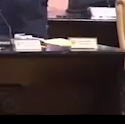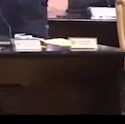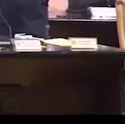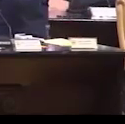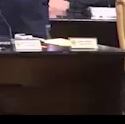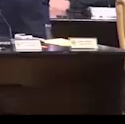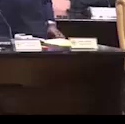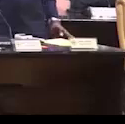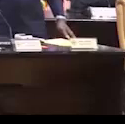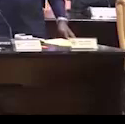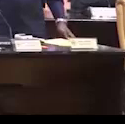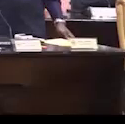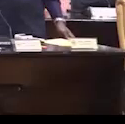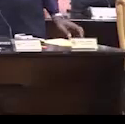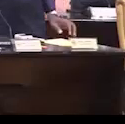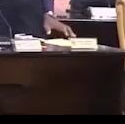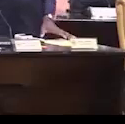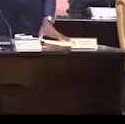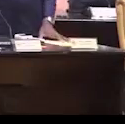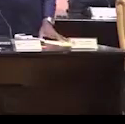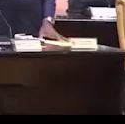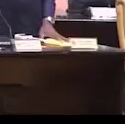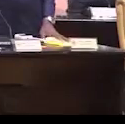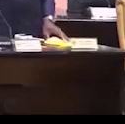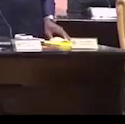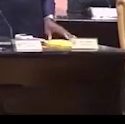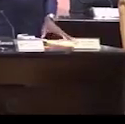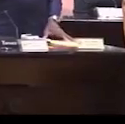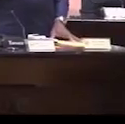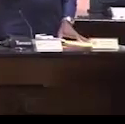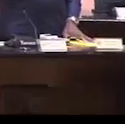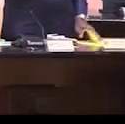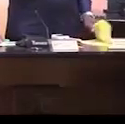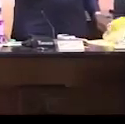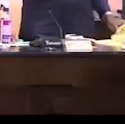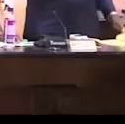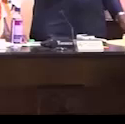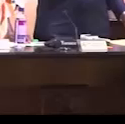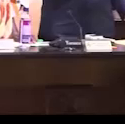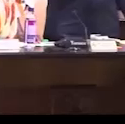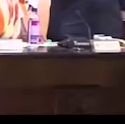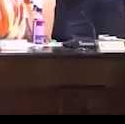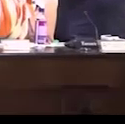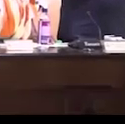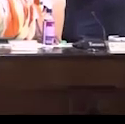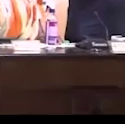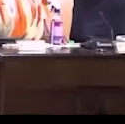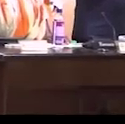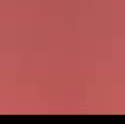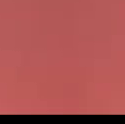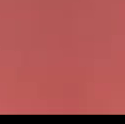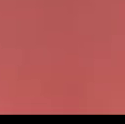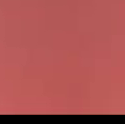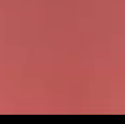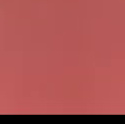I promise on my honour to be faithful and loved under my motherland. I bear myself